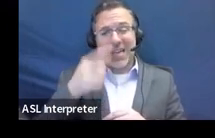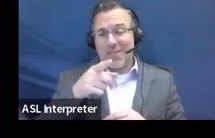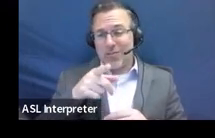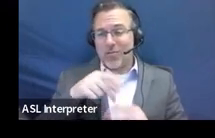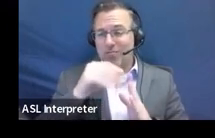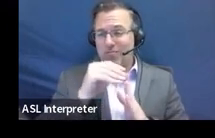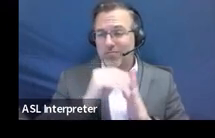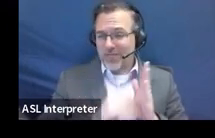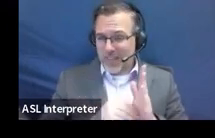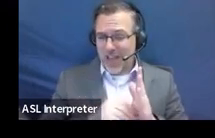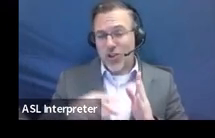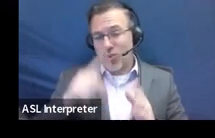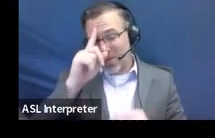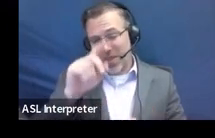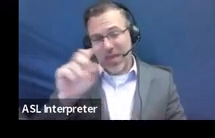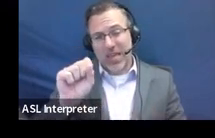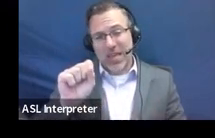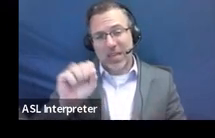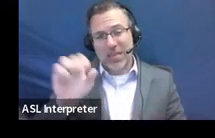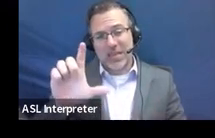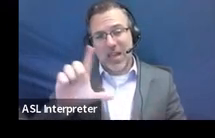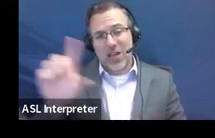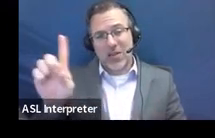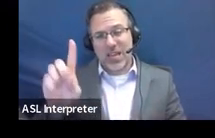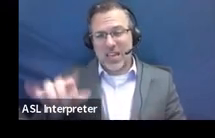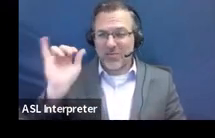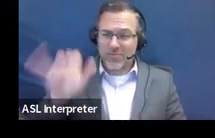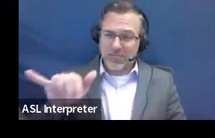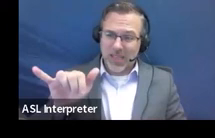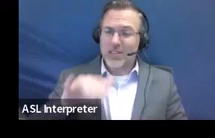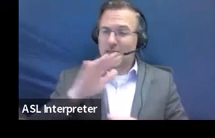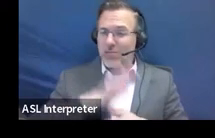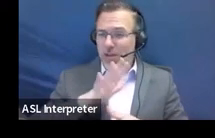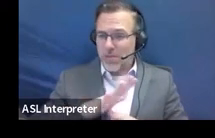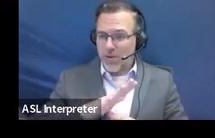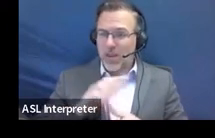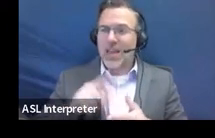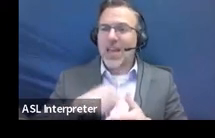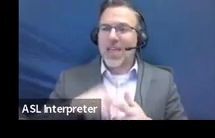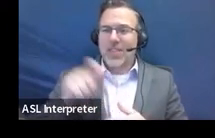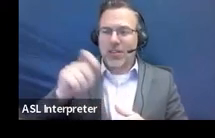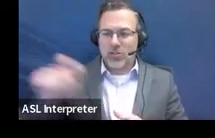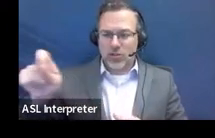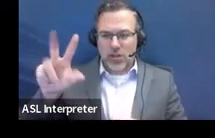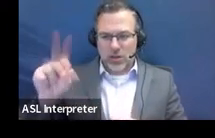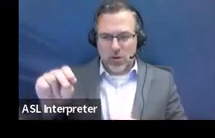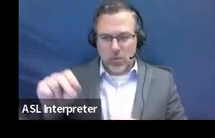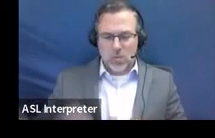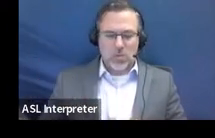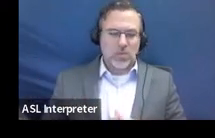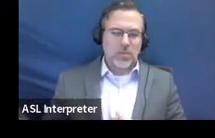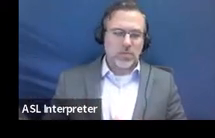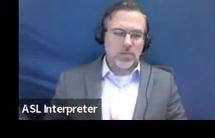you all think that SLD is the primary, then this would be checked no, even though they have an emotional